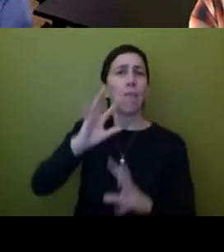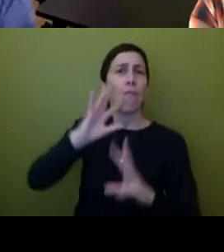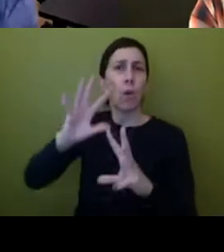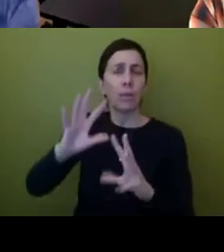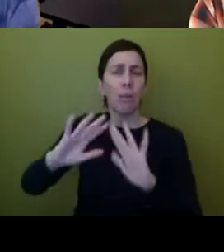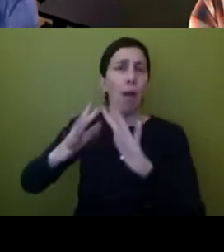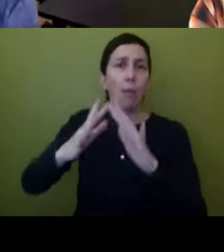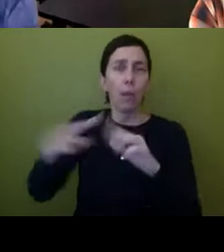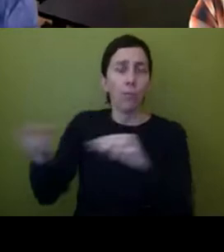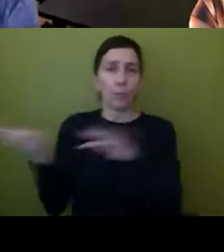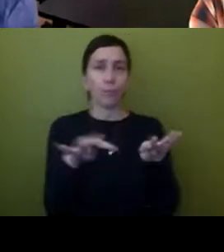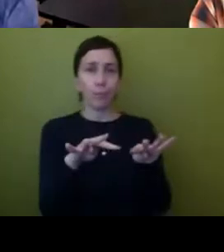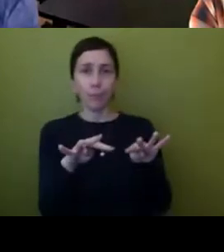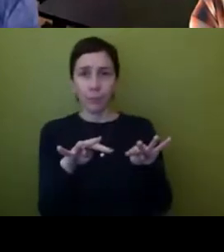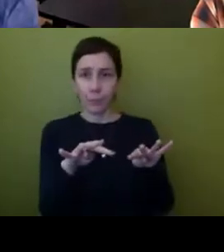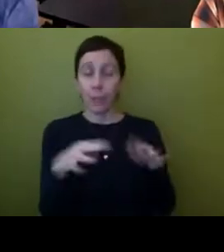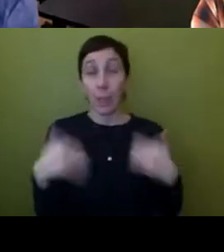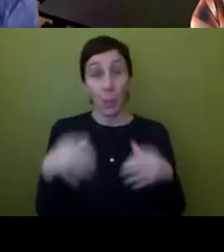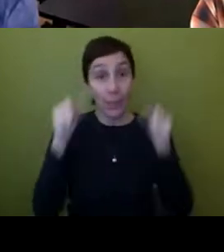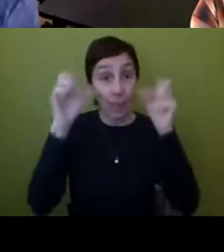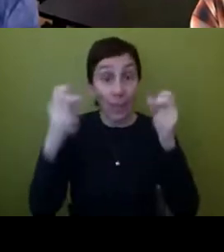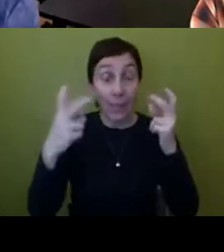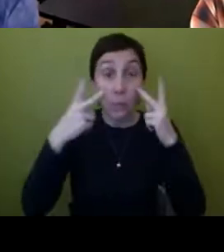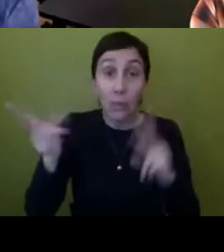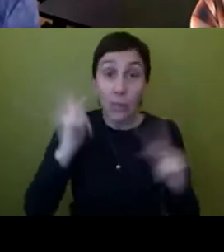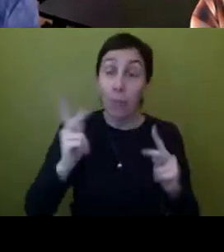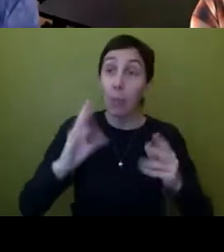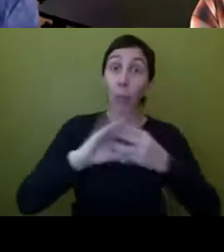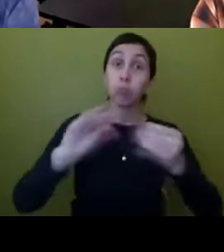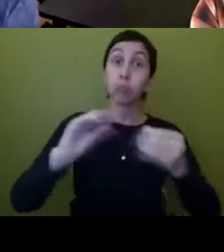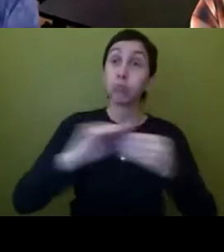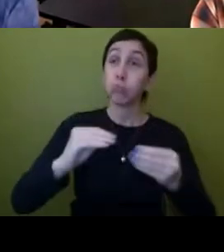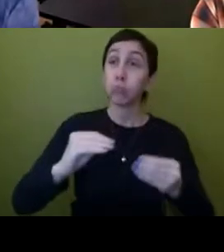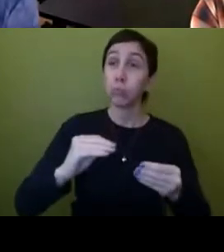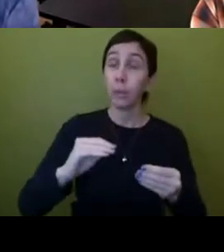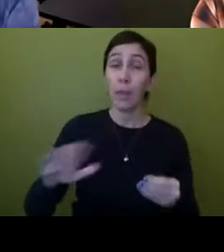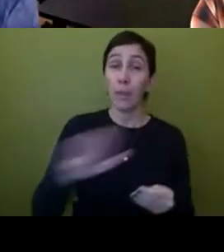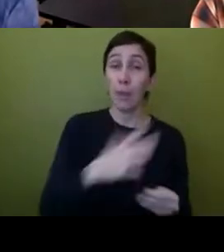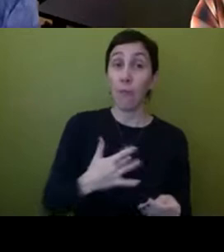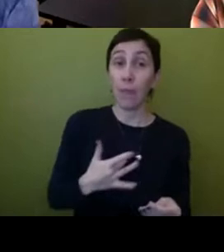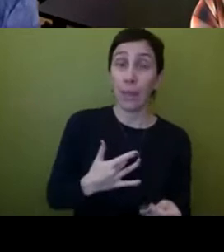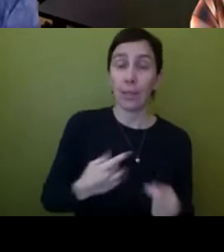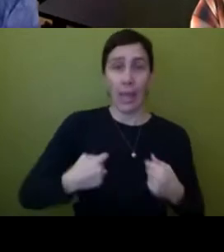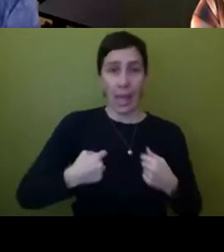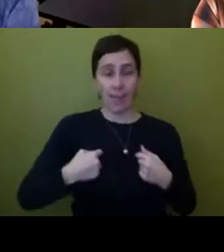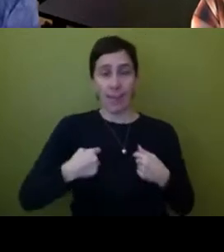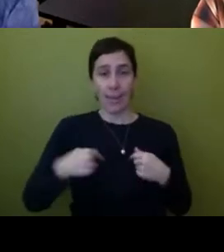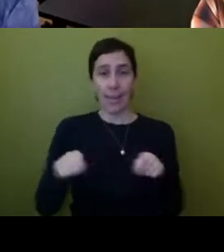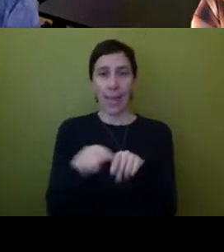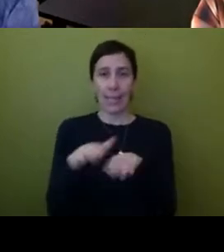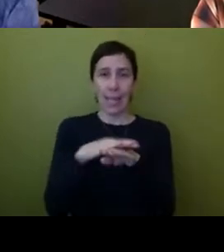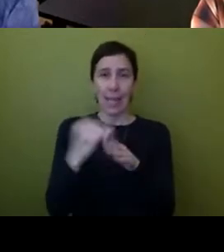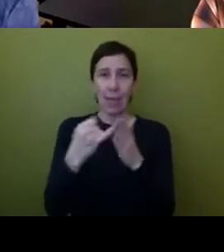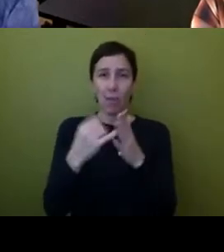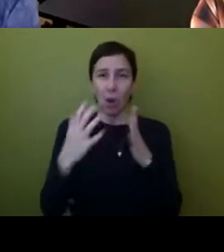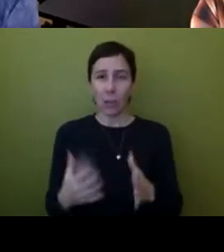um which was quite amazing to see that and then what i noticed being a native artist is that a lot